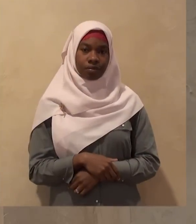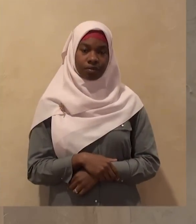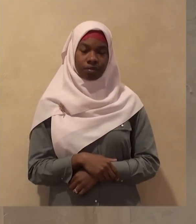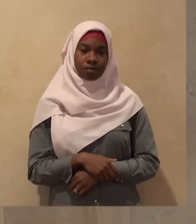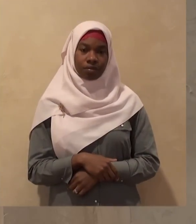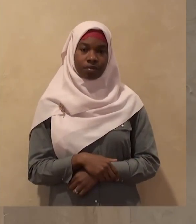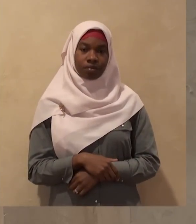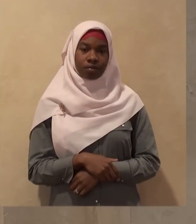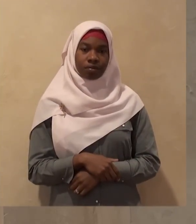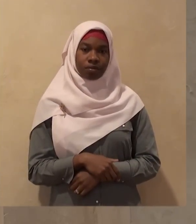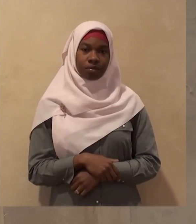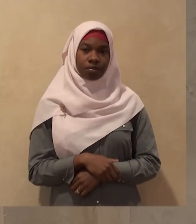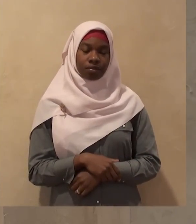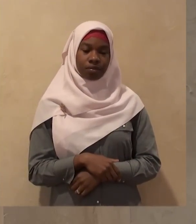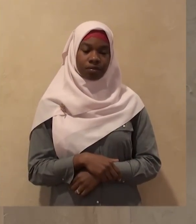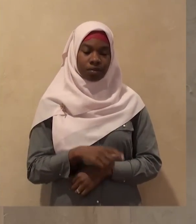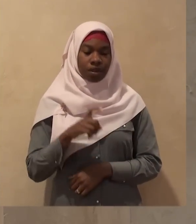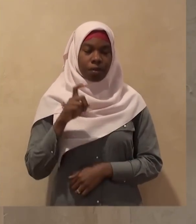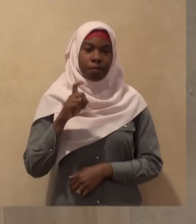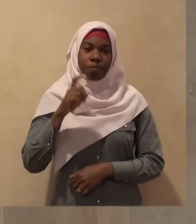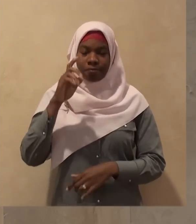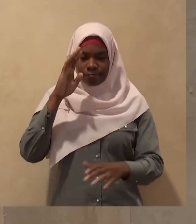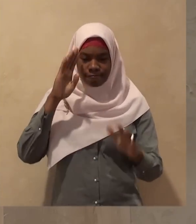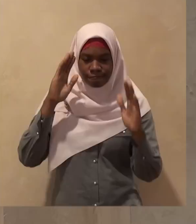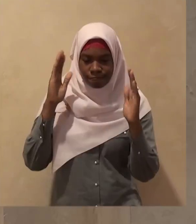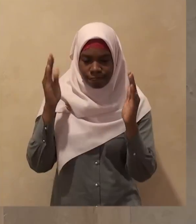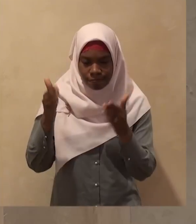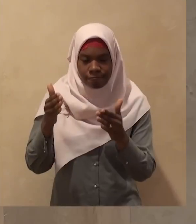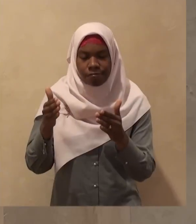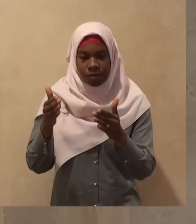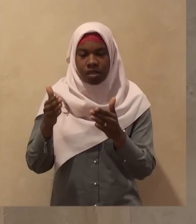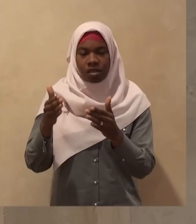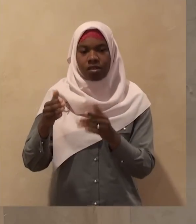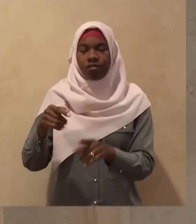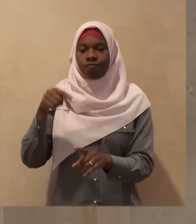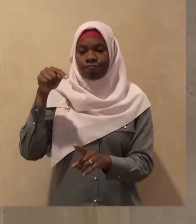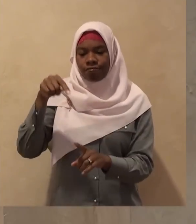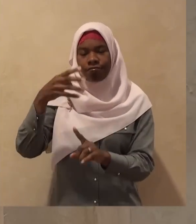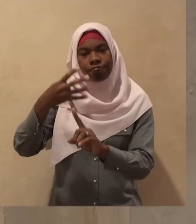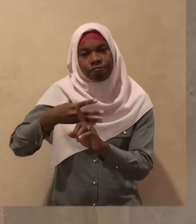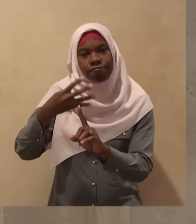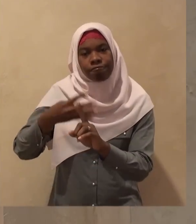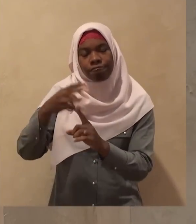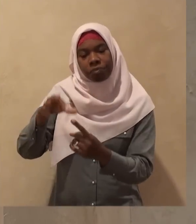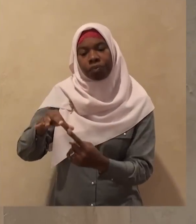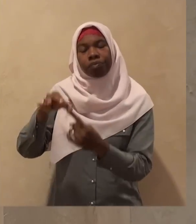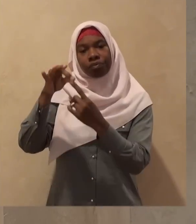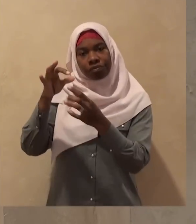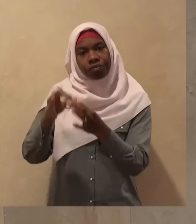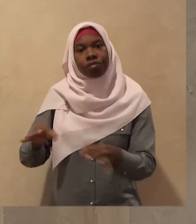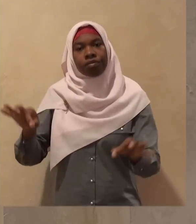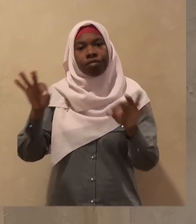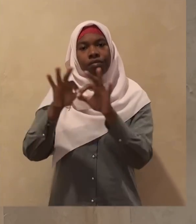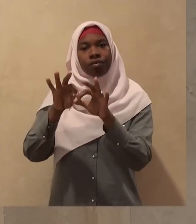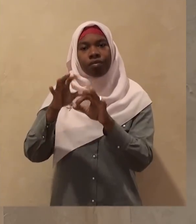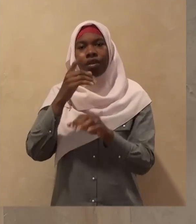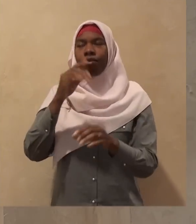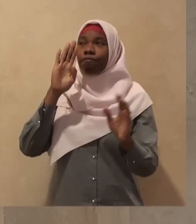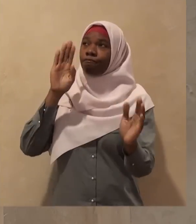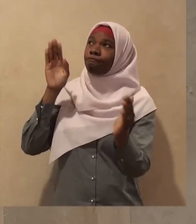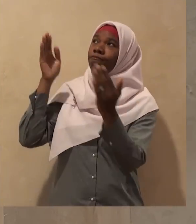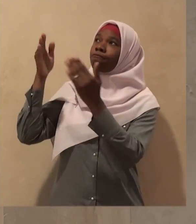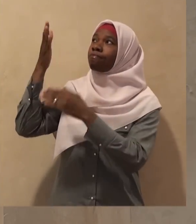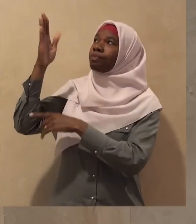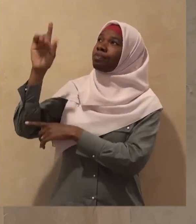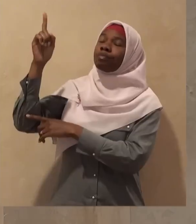the sanctity and to the honor of these sacred months and we have to stay away from committing sins especially in